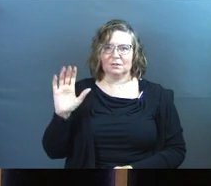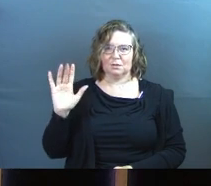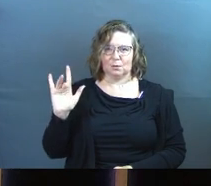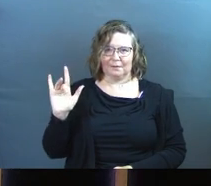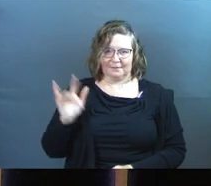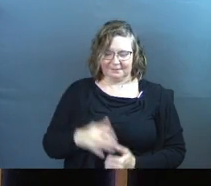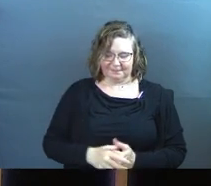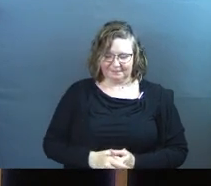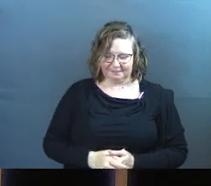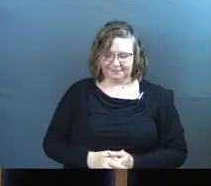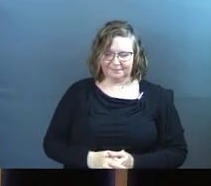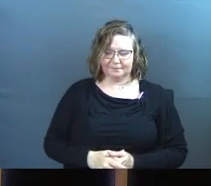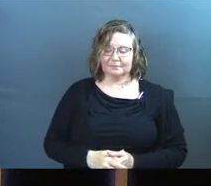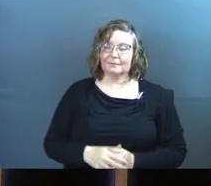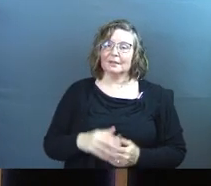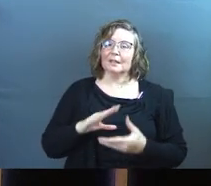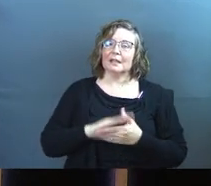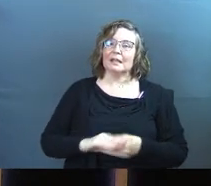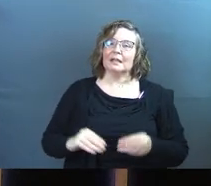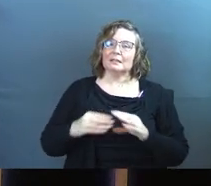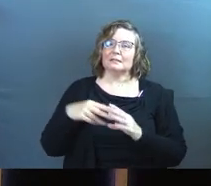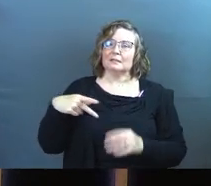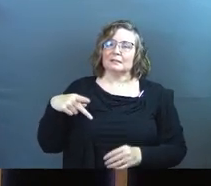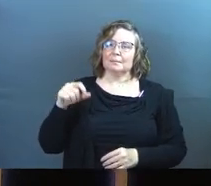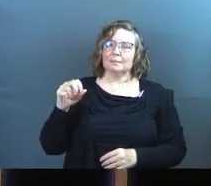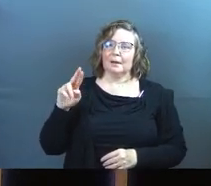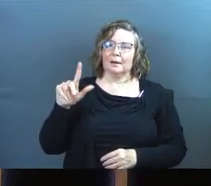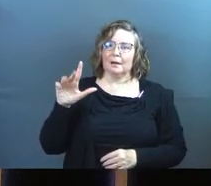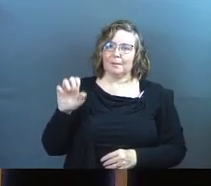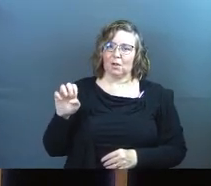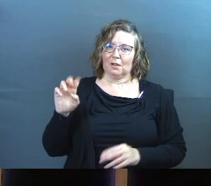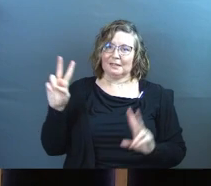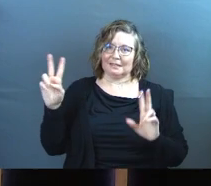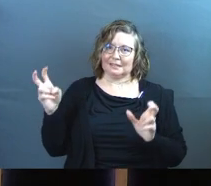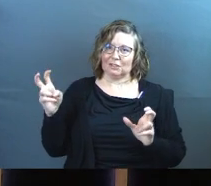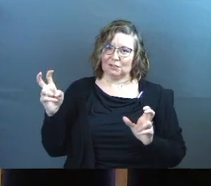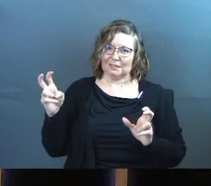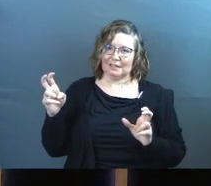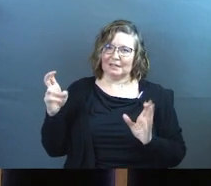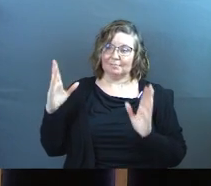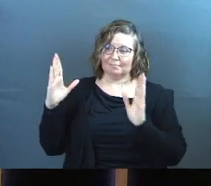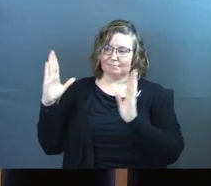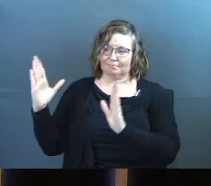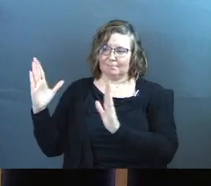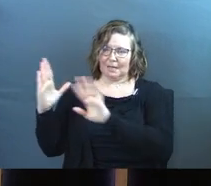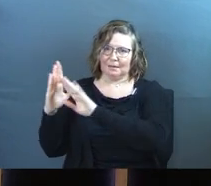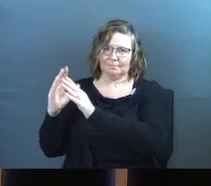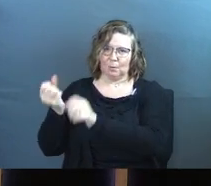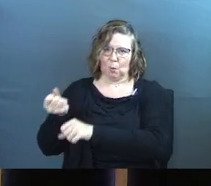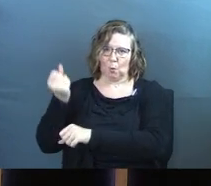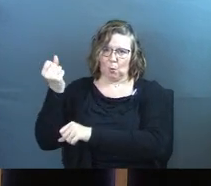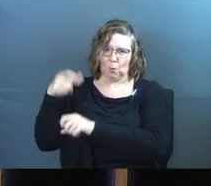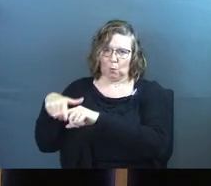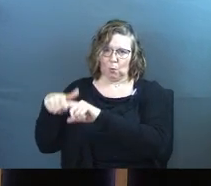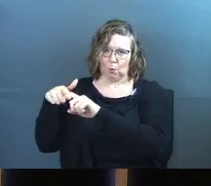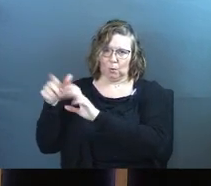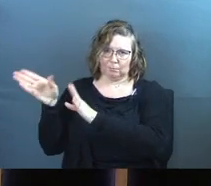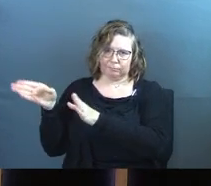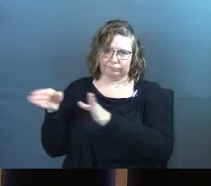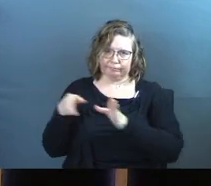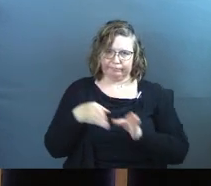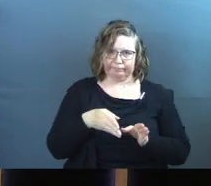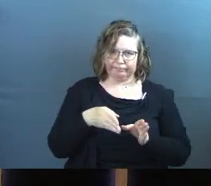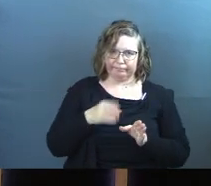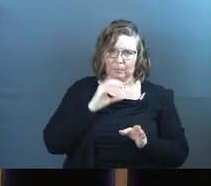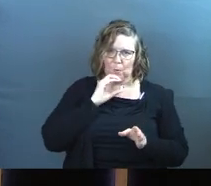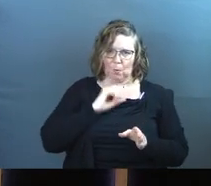parable series. And I'm moving away from the parable. It's going to kind of break the rules just for today because this was a passage that